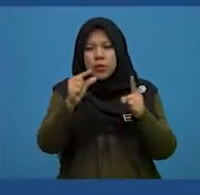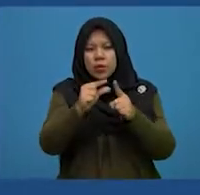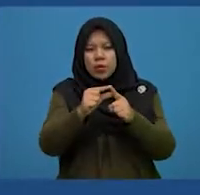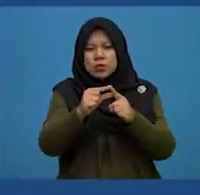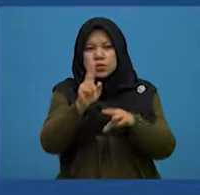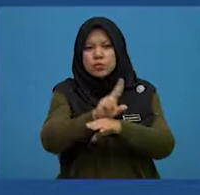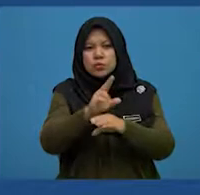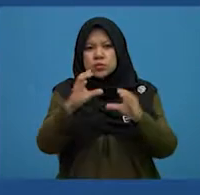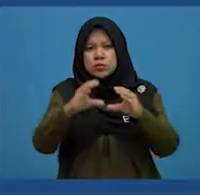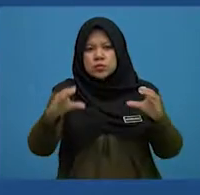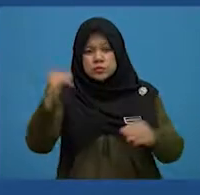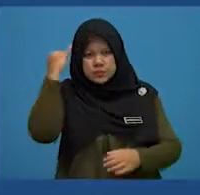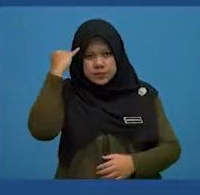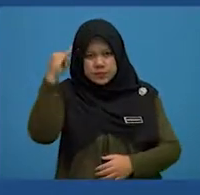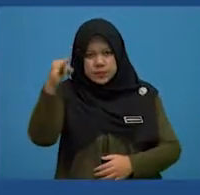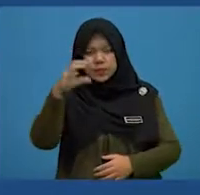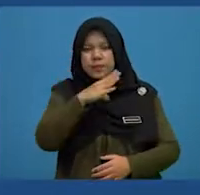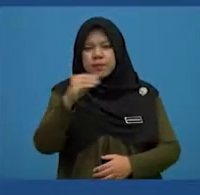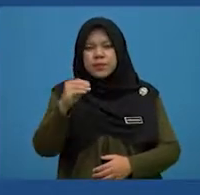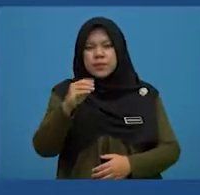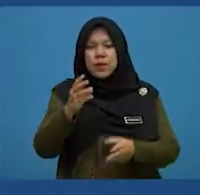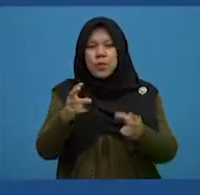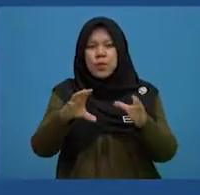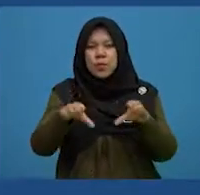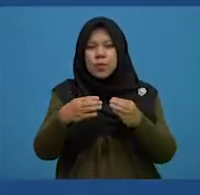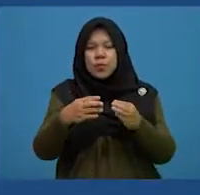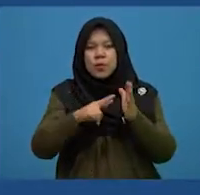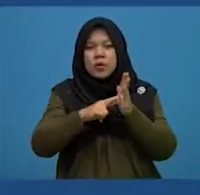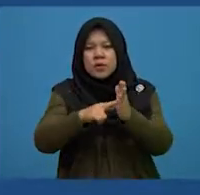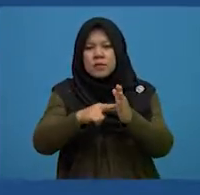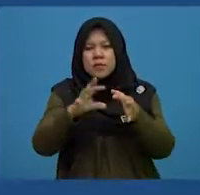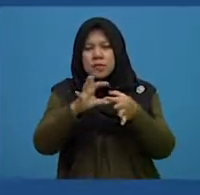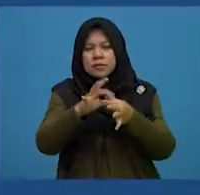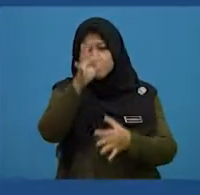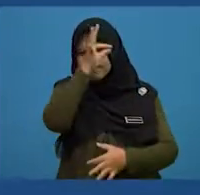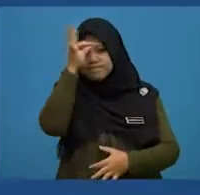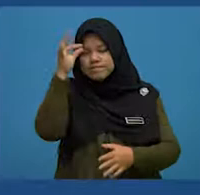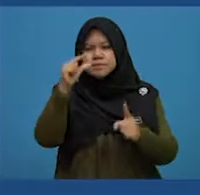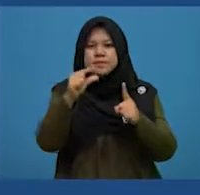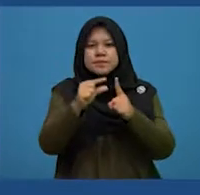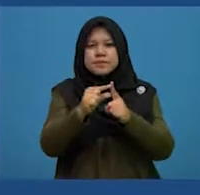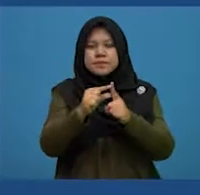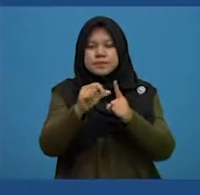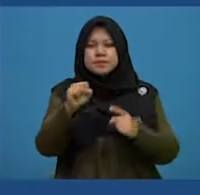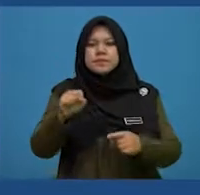clues and make references of unknown words.